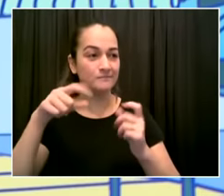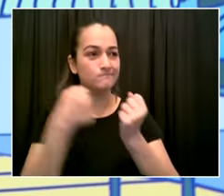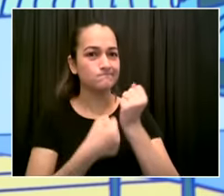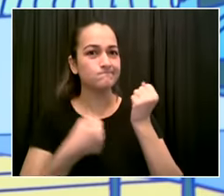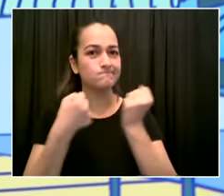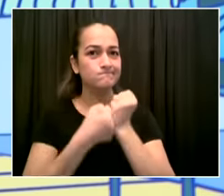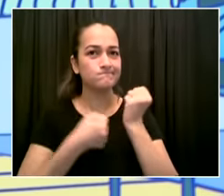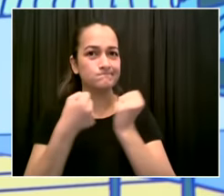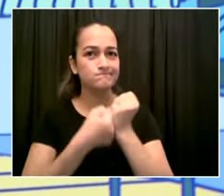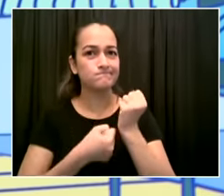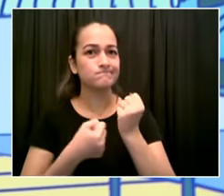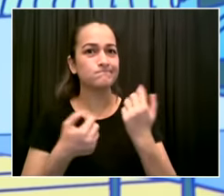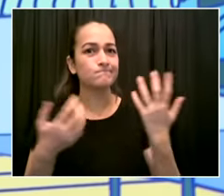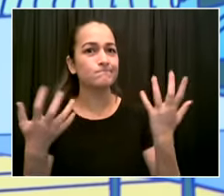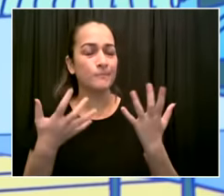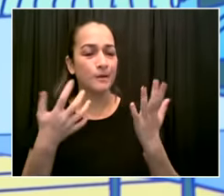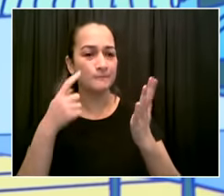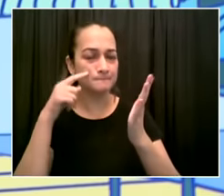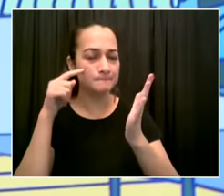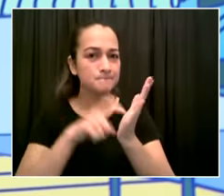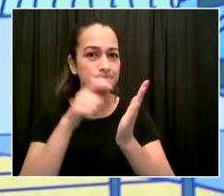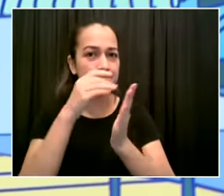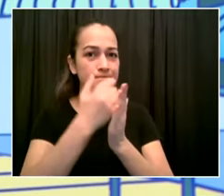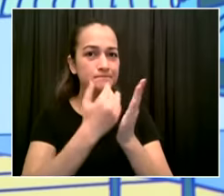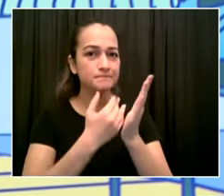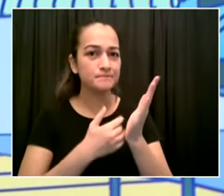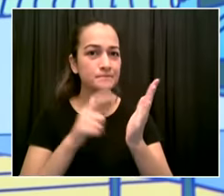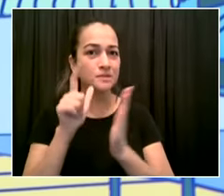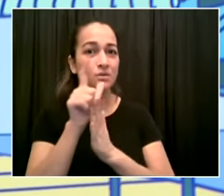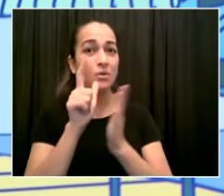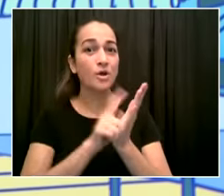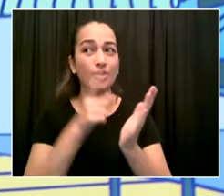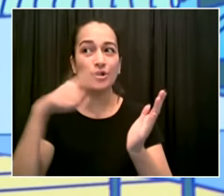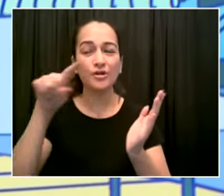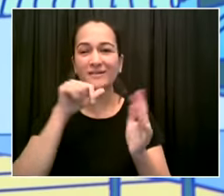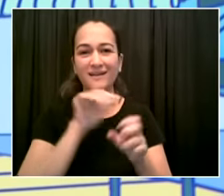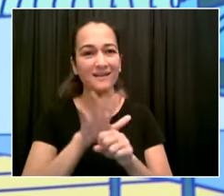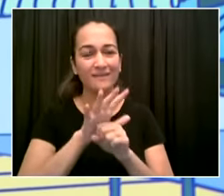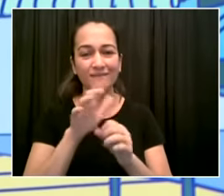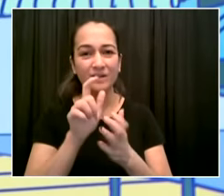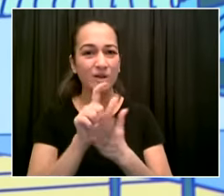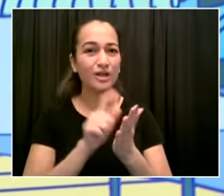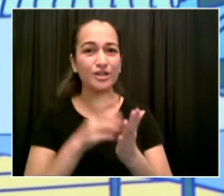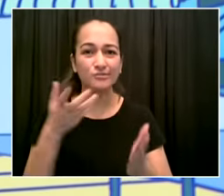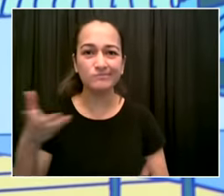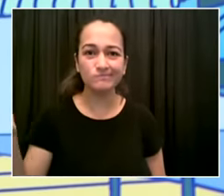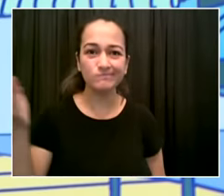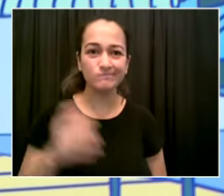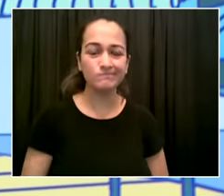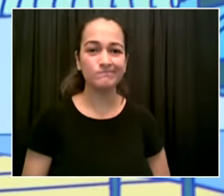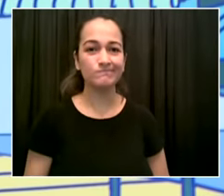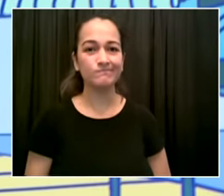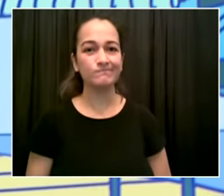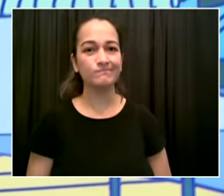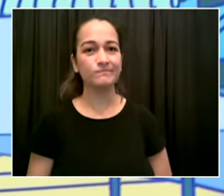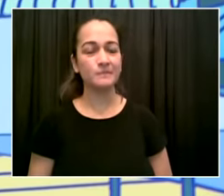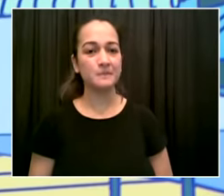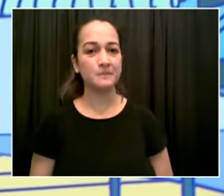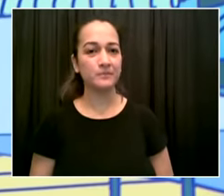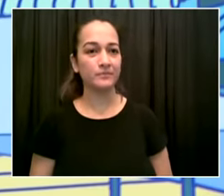a few years ago by the independent panel it's essentially the logjam that's preventing uh